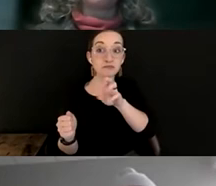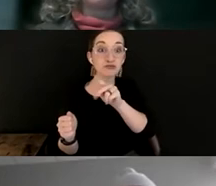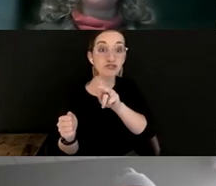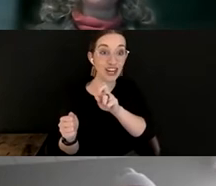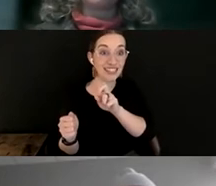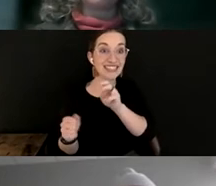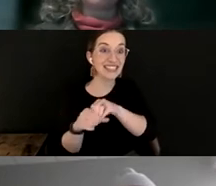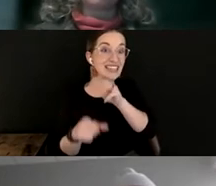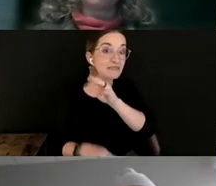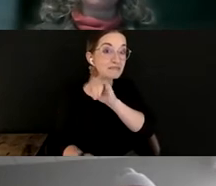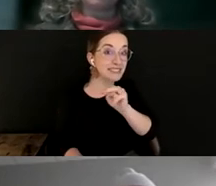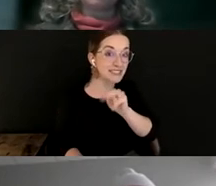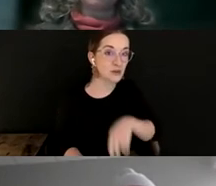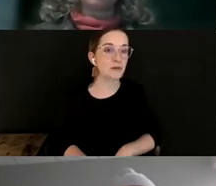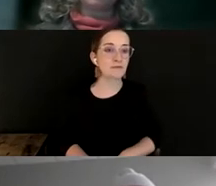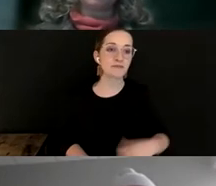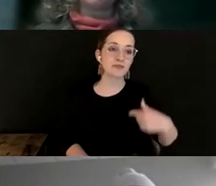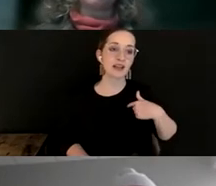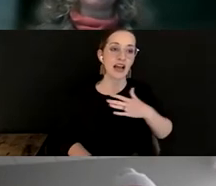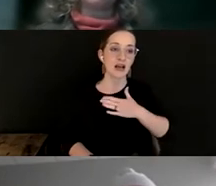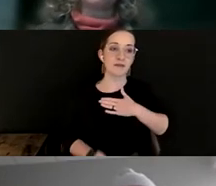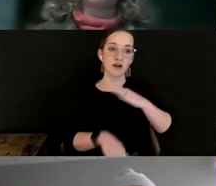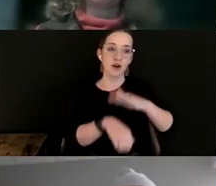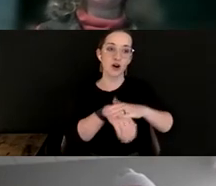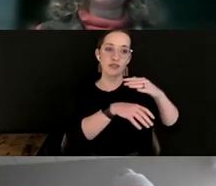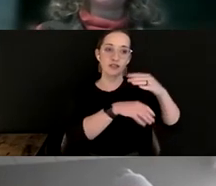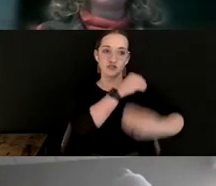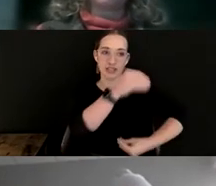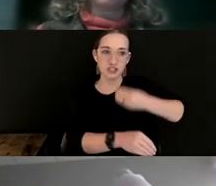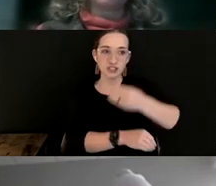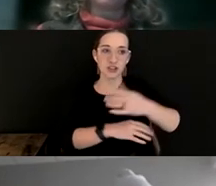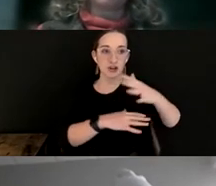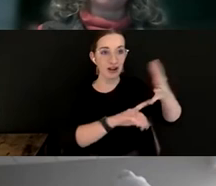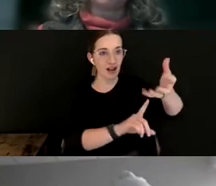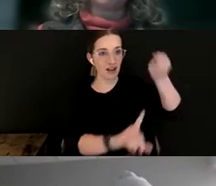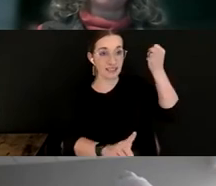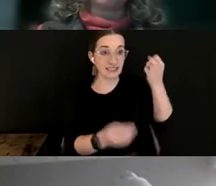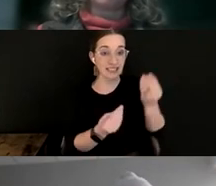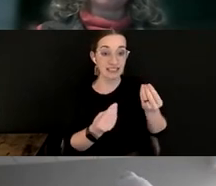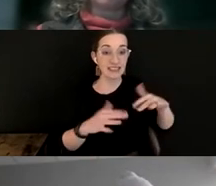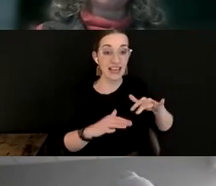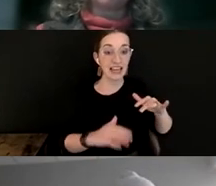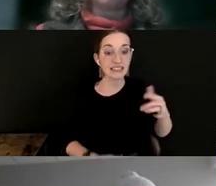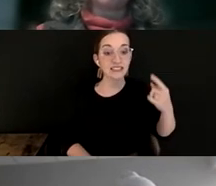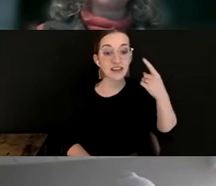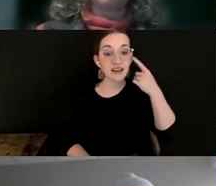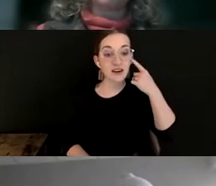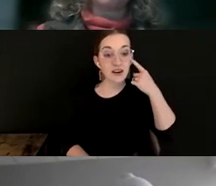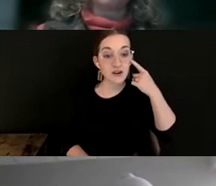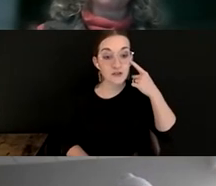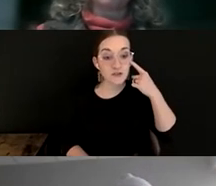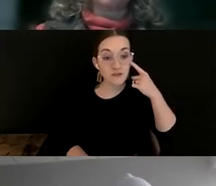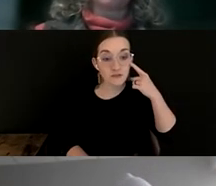acknowledge I'm on the traditional, ancestral, and unceded lands of the Iowa people. have our respect and our gratitude